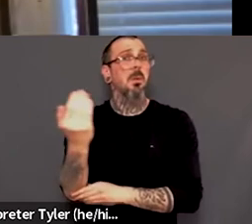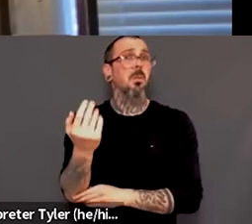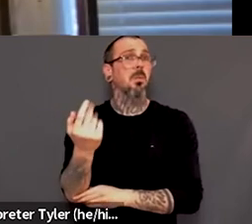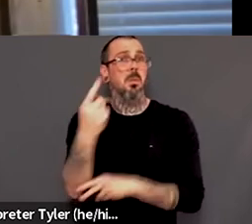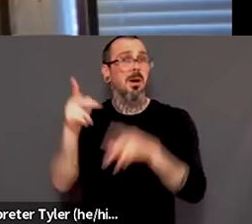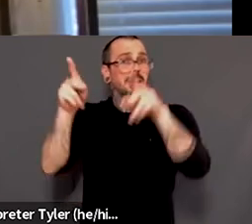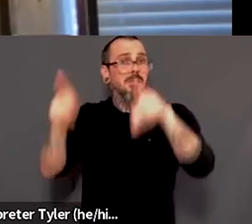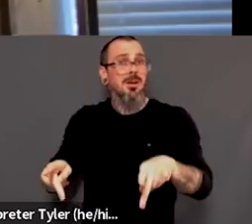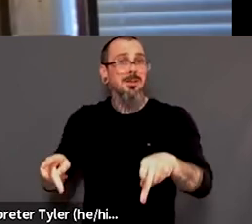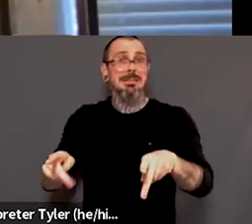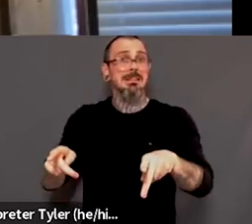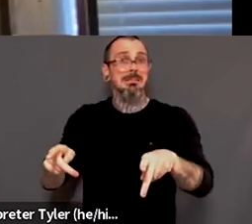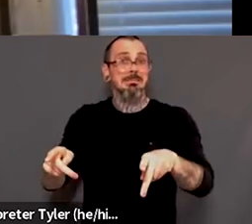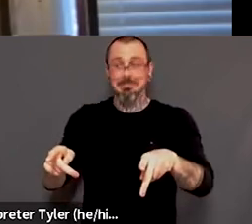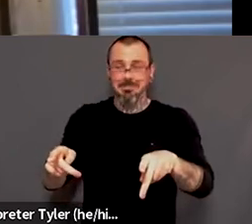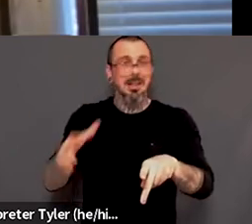uh, resources.